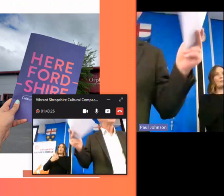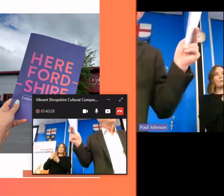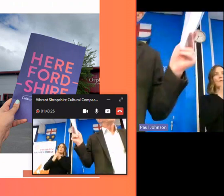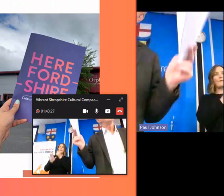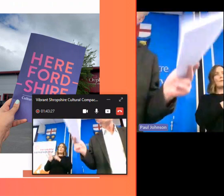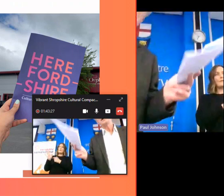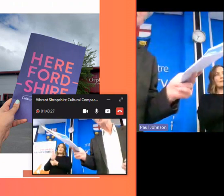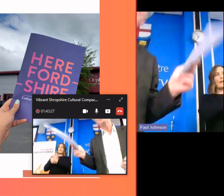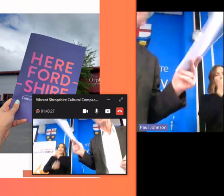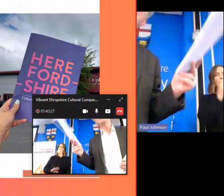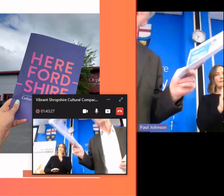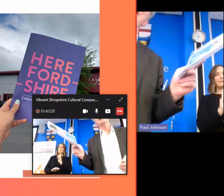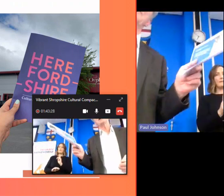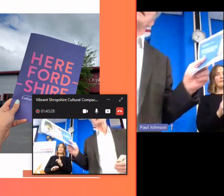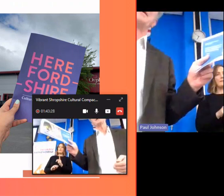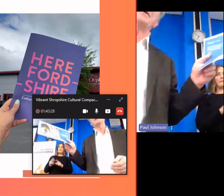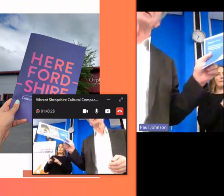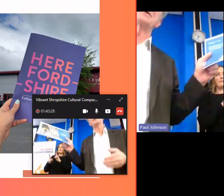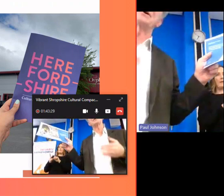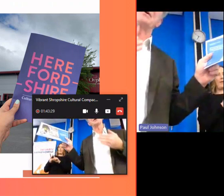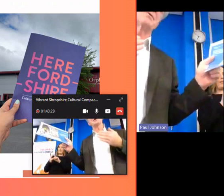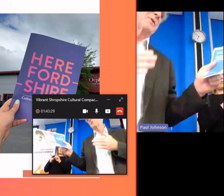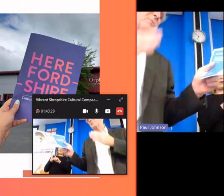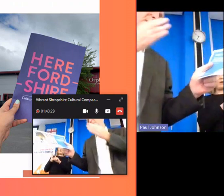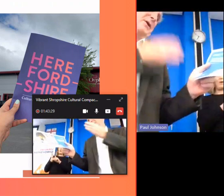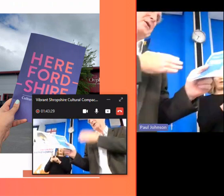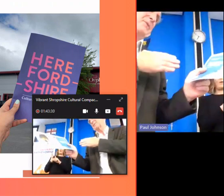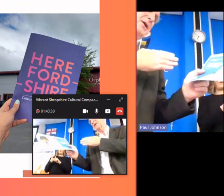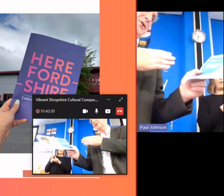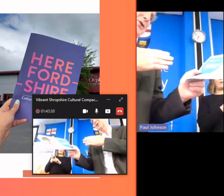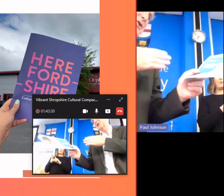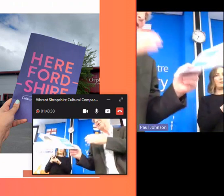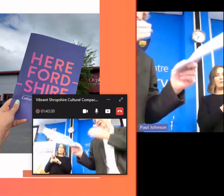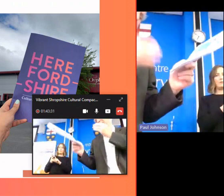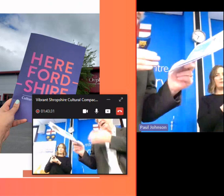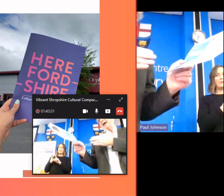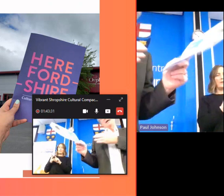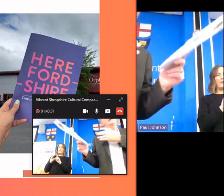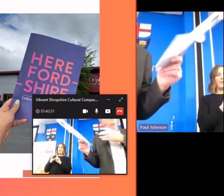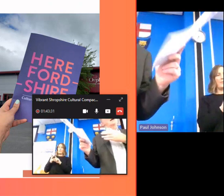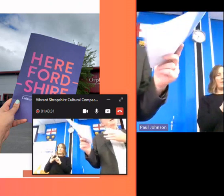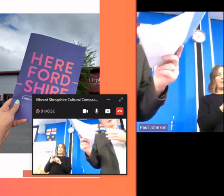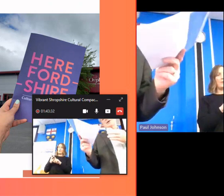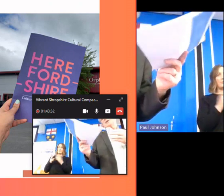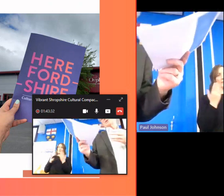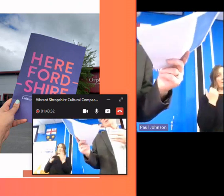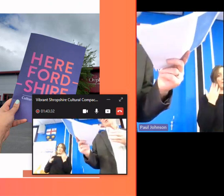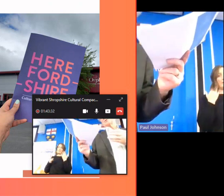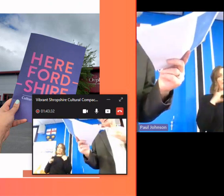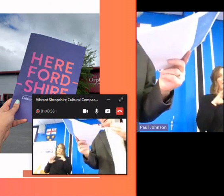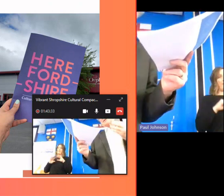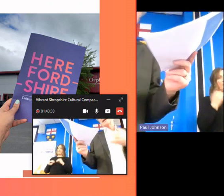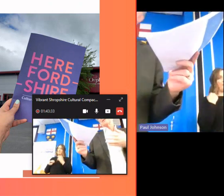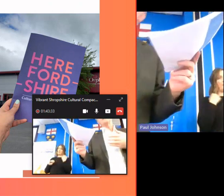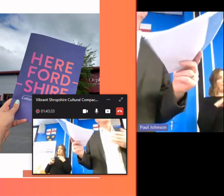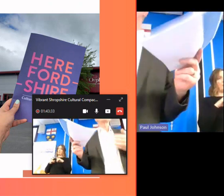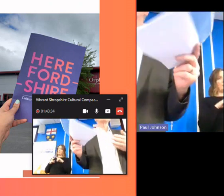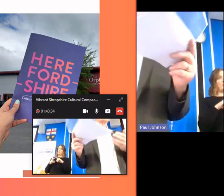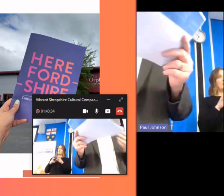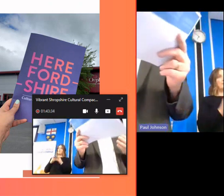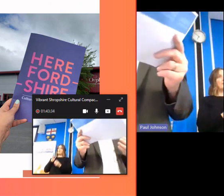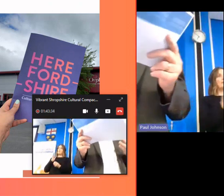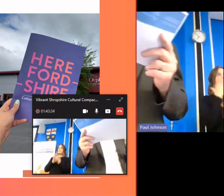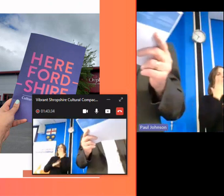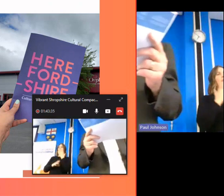young talent and the other one um that uh we've concluded a little while ago is called uh developing